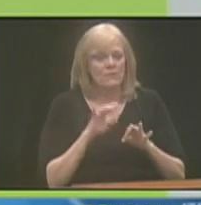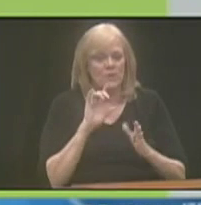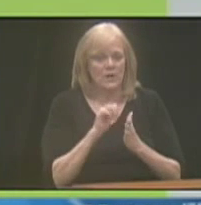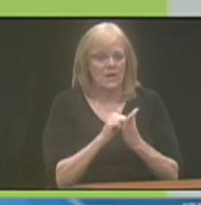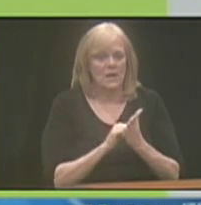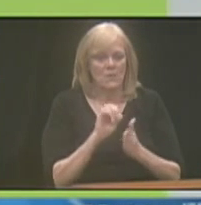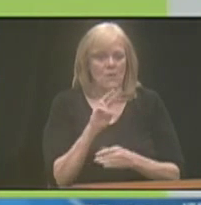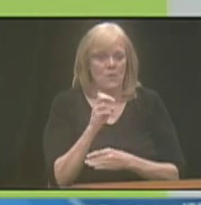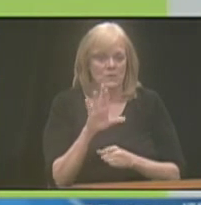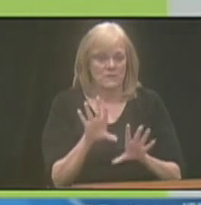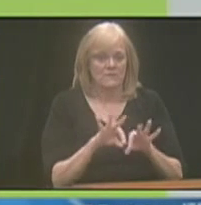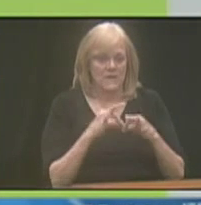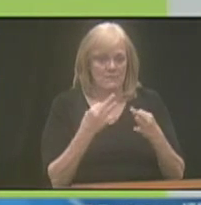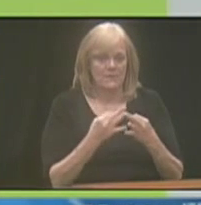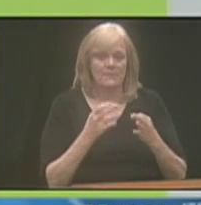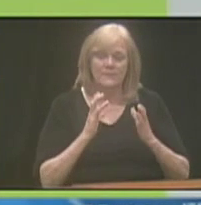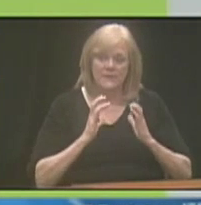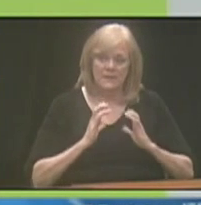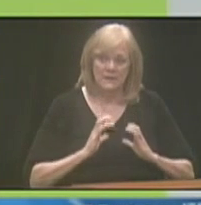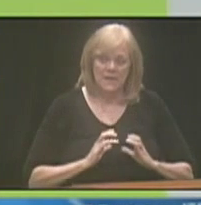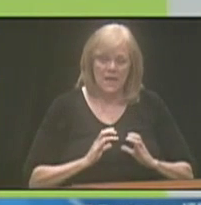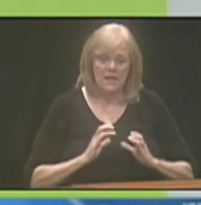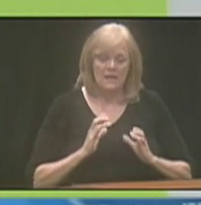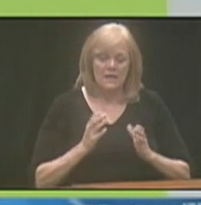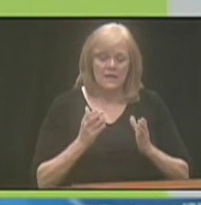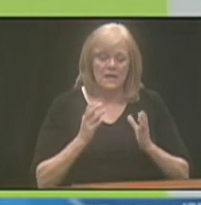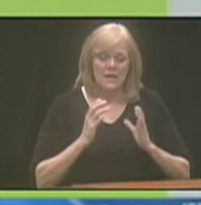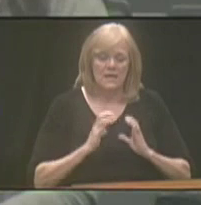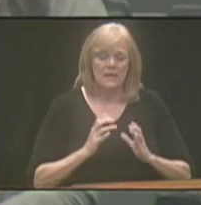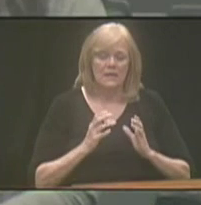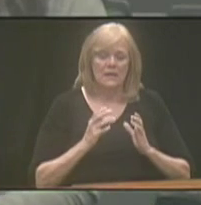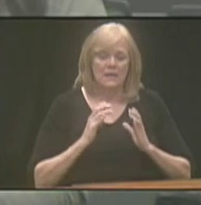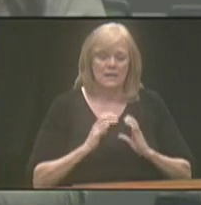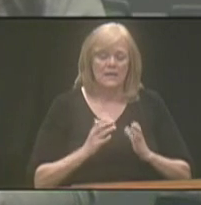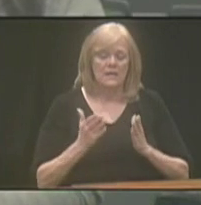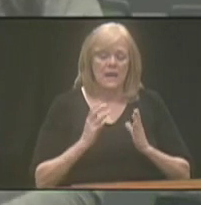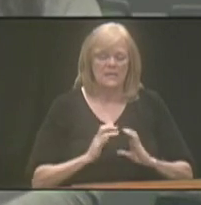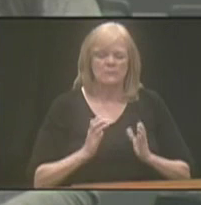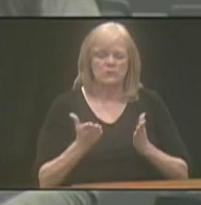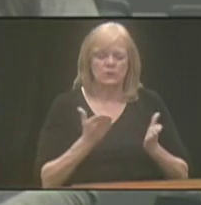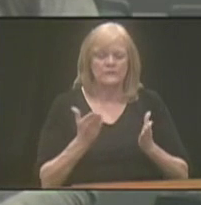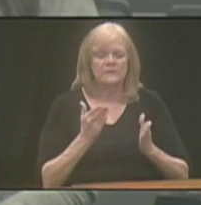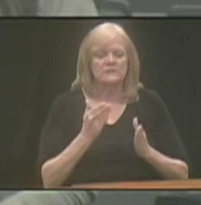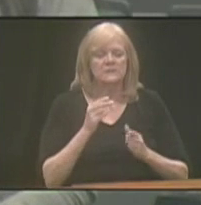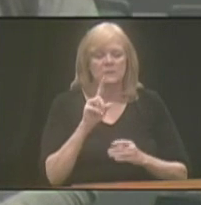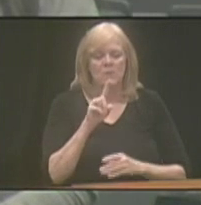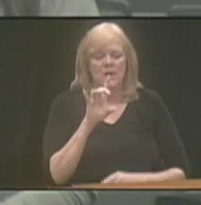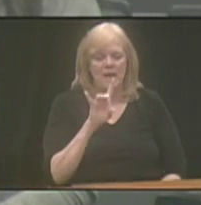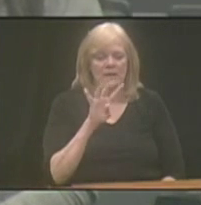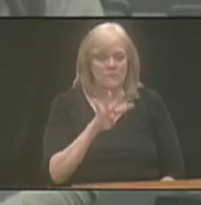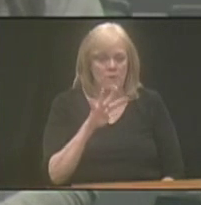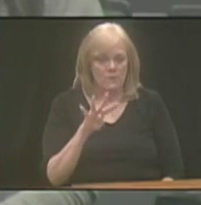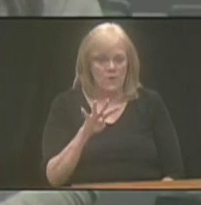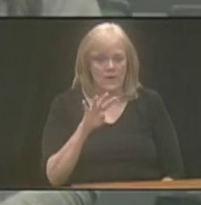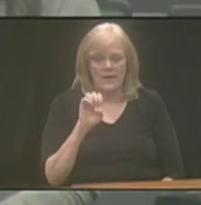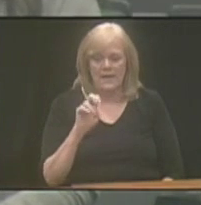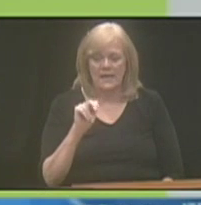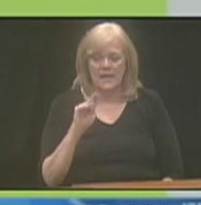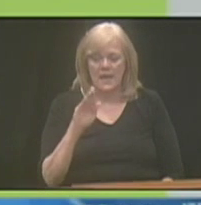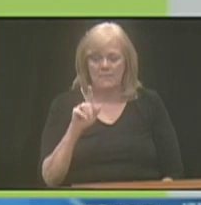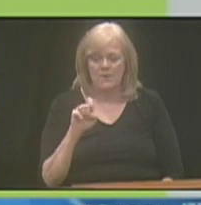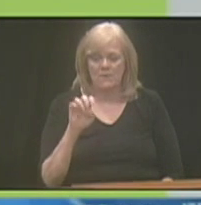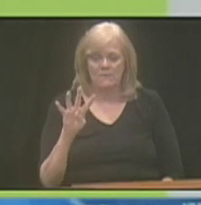account owners and their families. The Client Customer Service Center, the number is posted on here. It's 1-844-ENABLE-4,